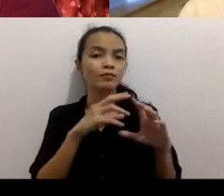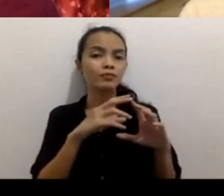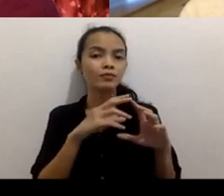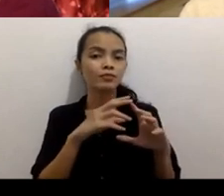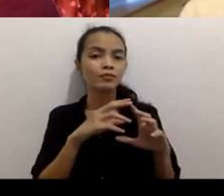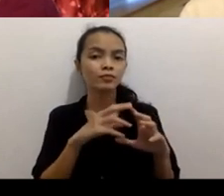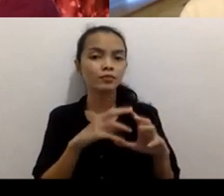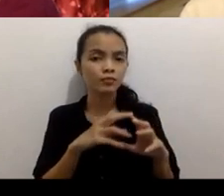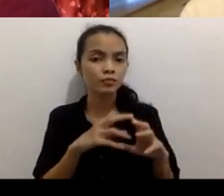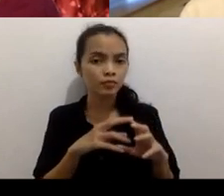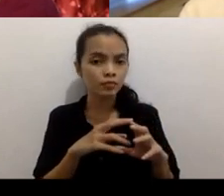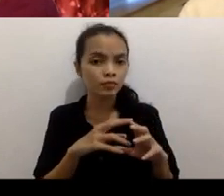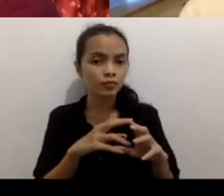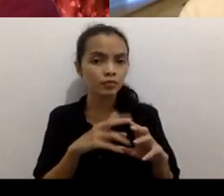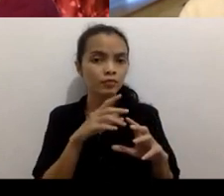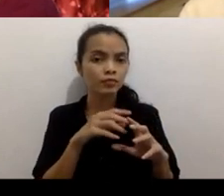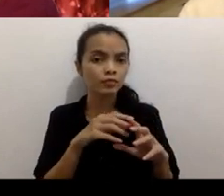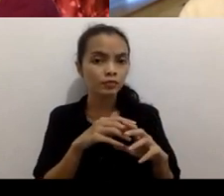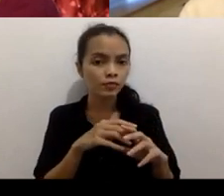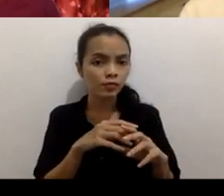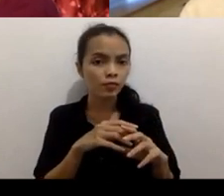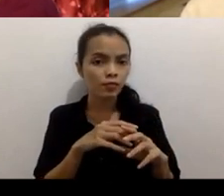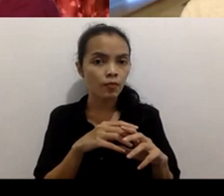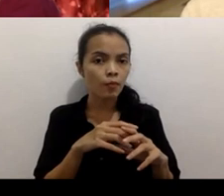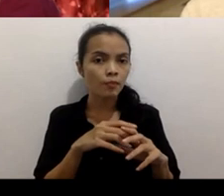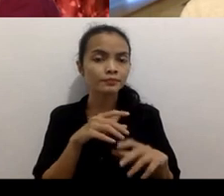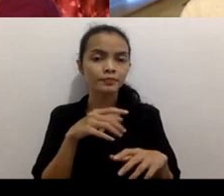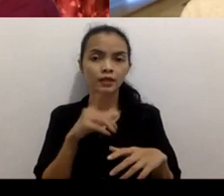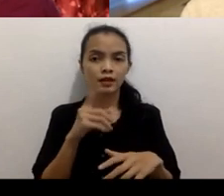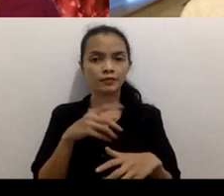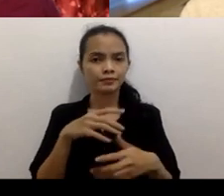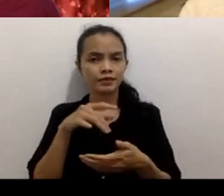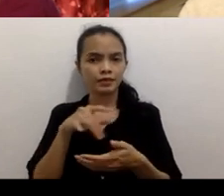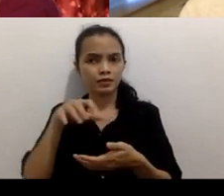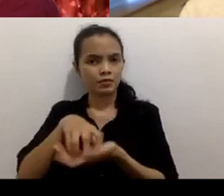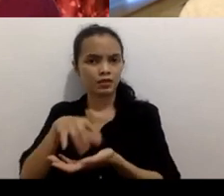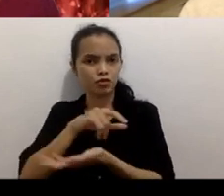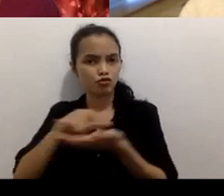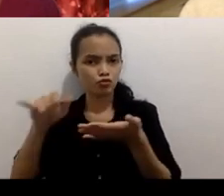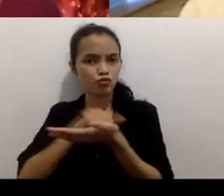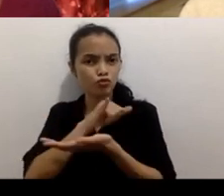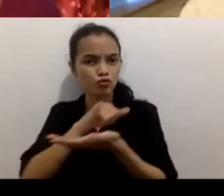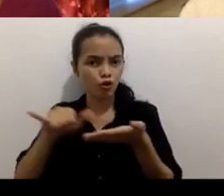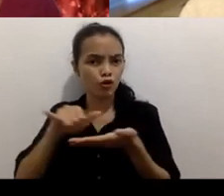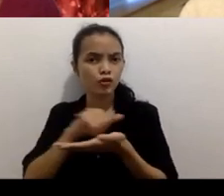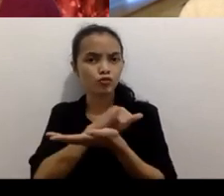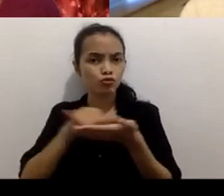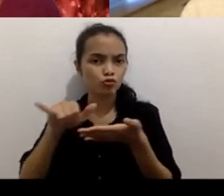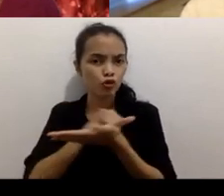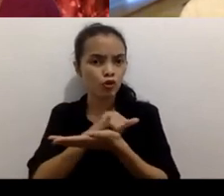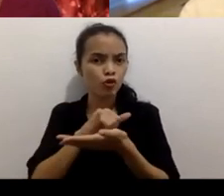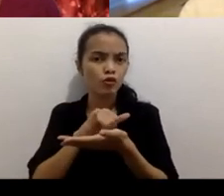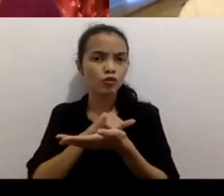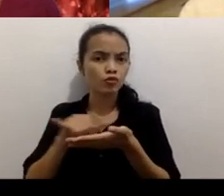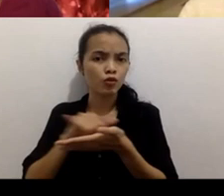attempt to get inside a hospital uh in in New York here in New York it's just like I talked to most of the major hospital